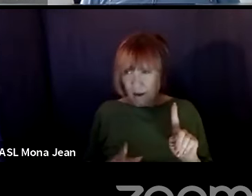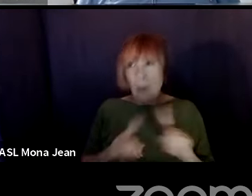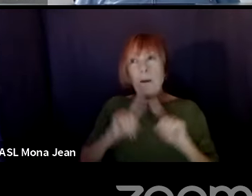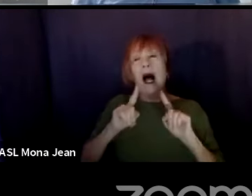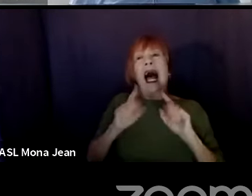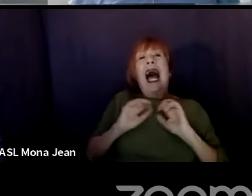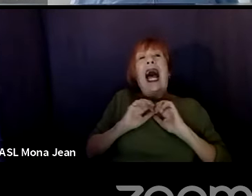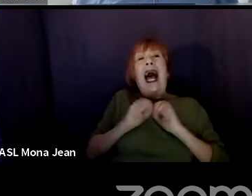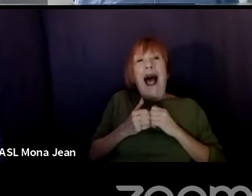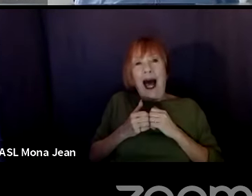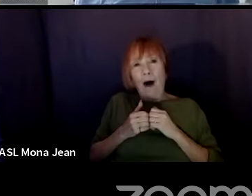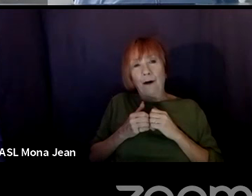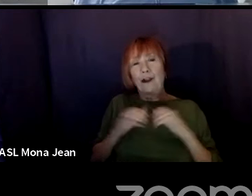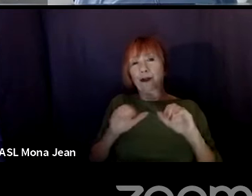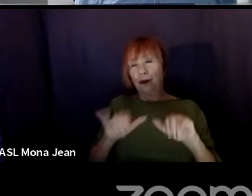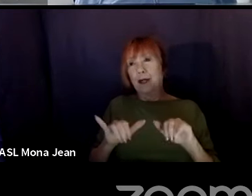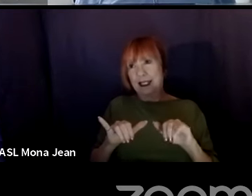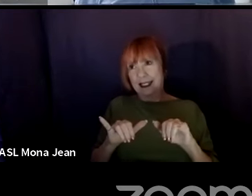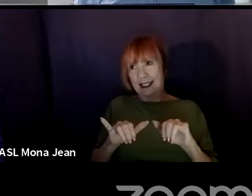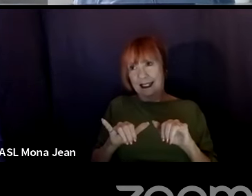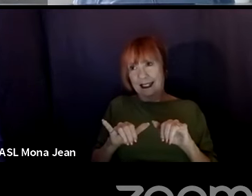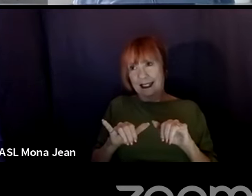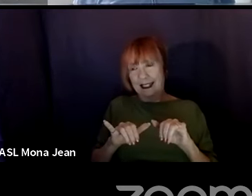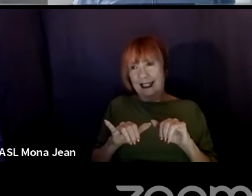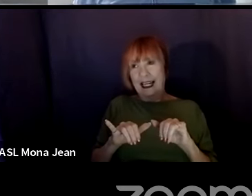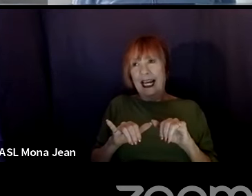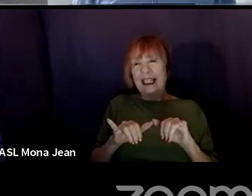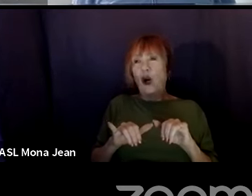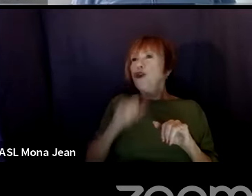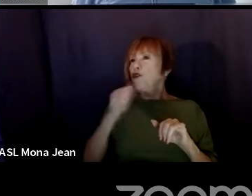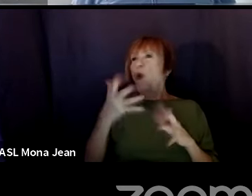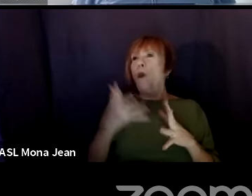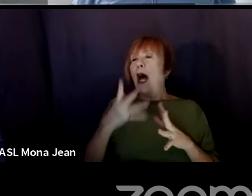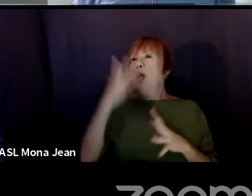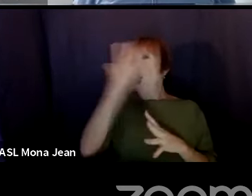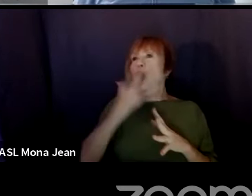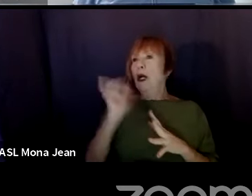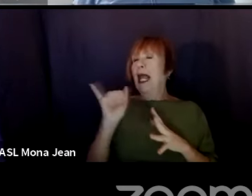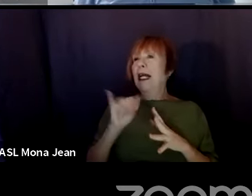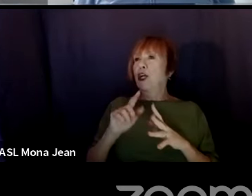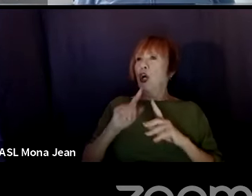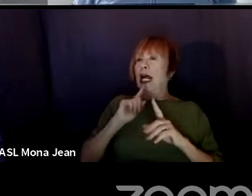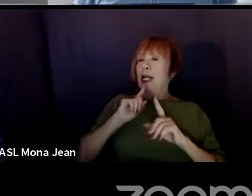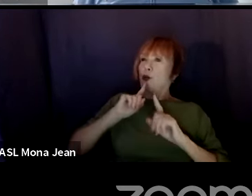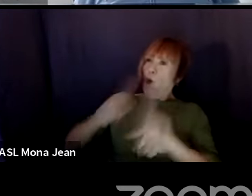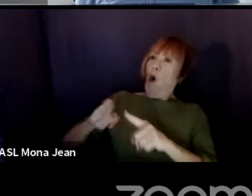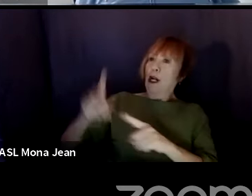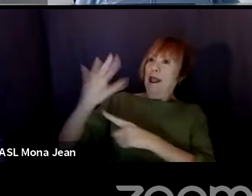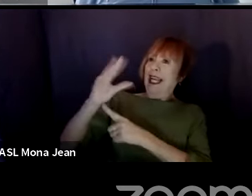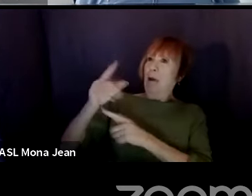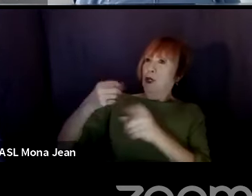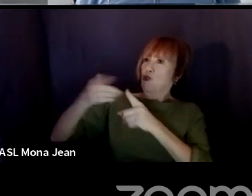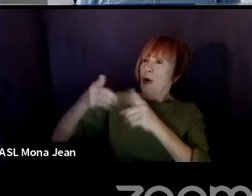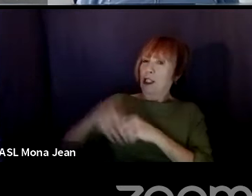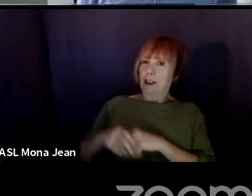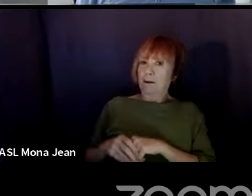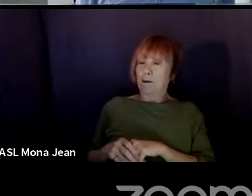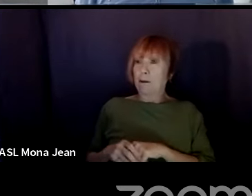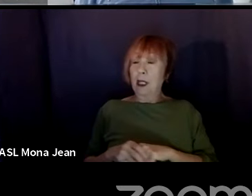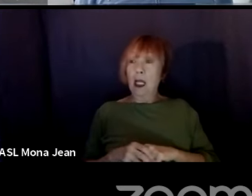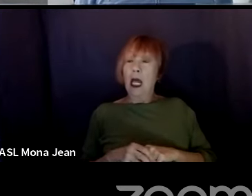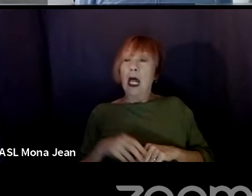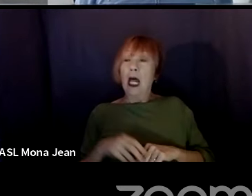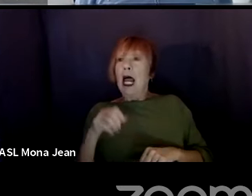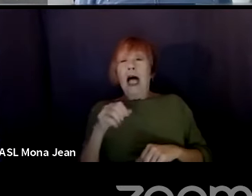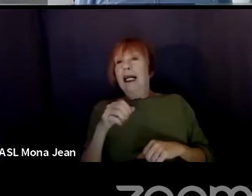to do that. That doesn't look like you're giving camera direction. So the way to do that would be like, if you want somebody to focus on the